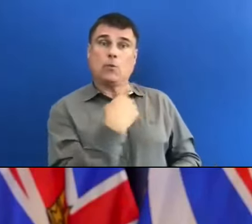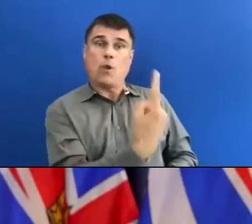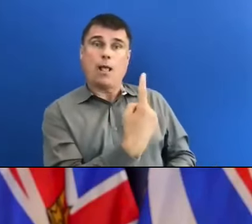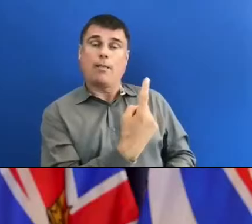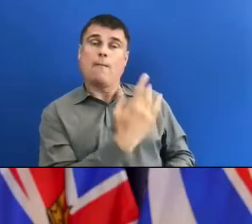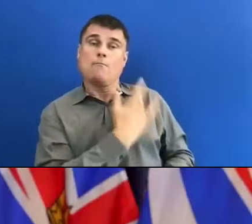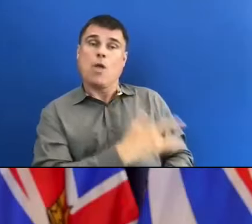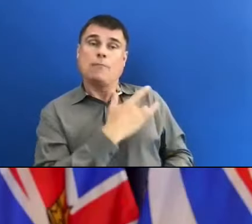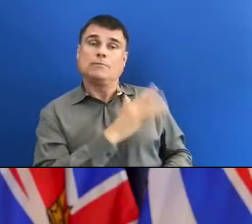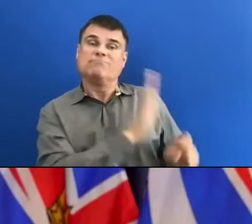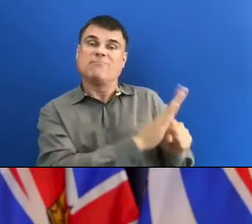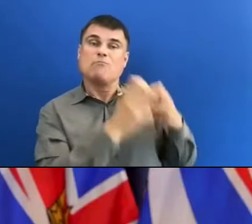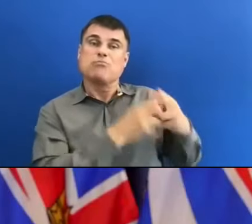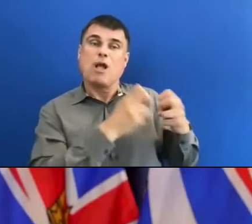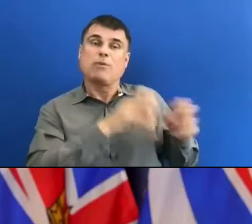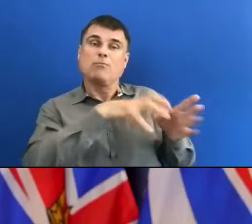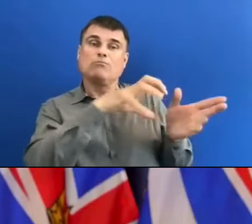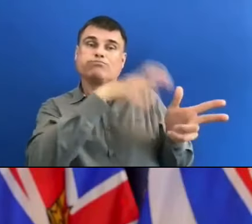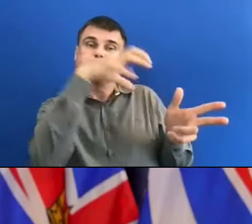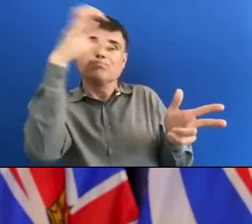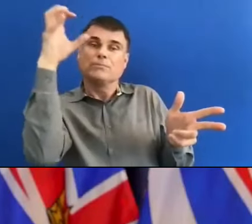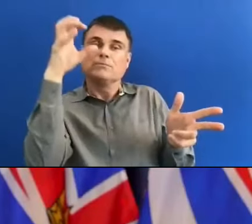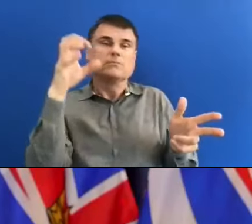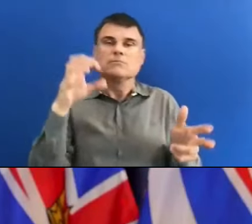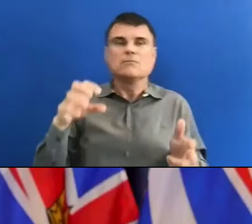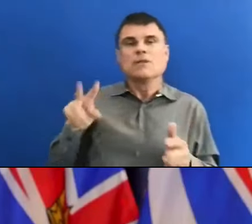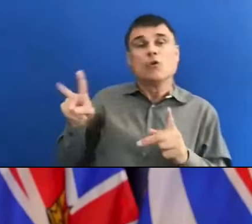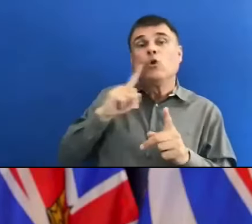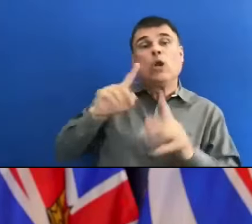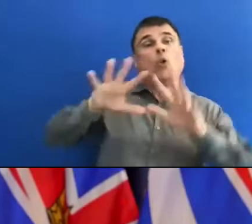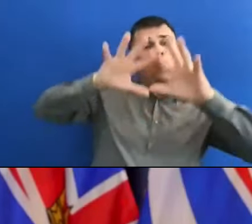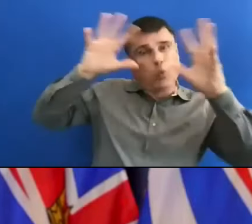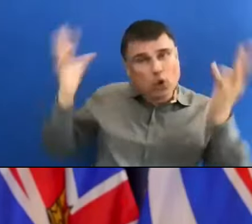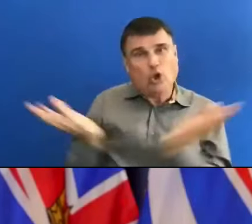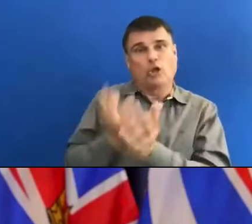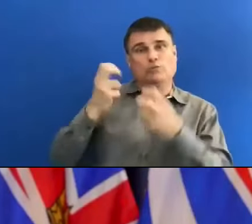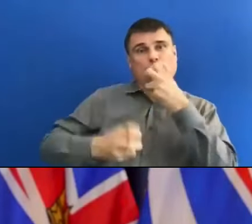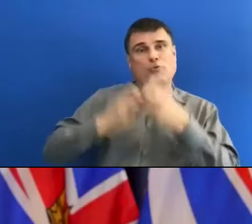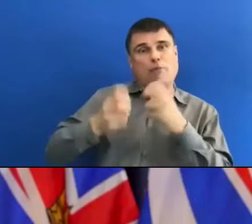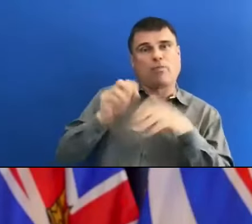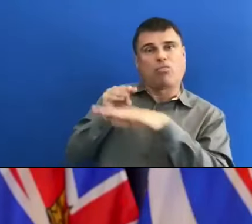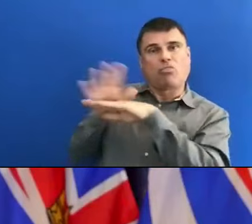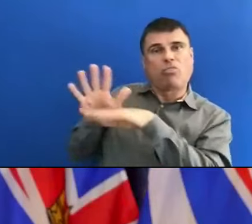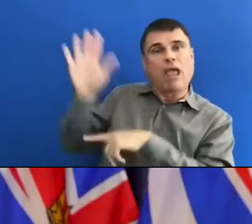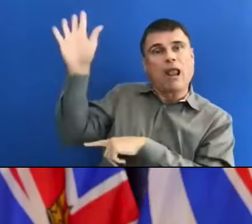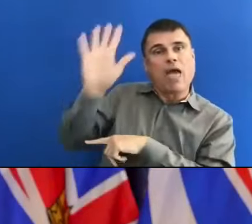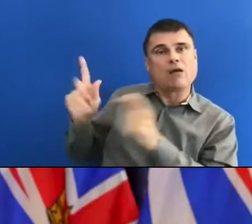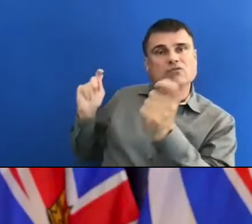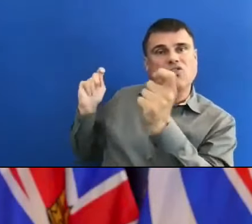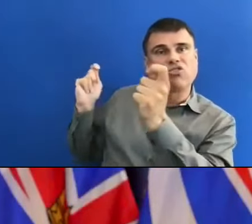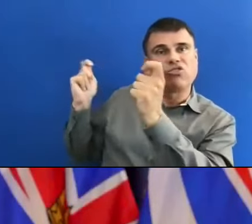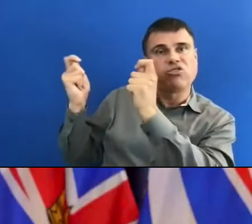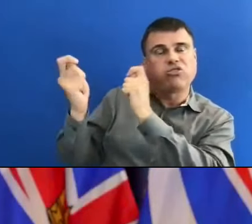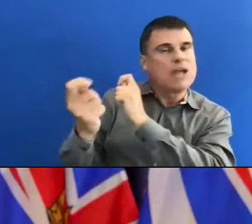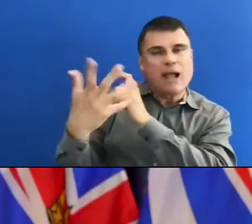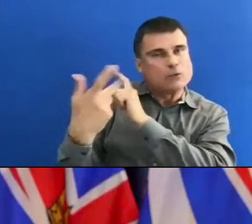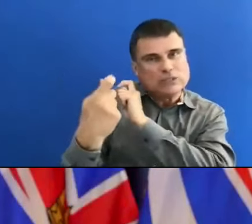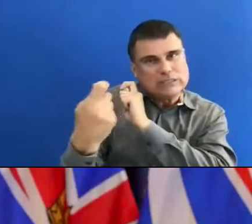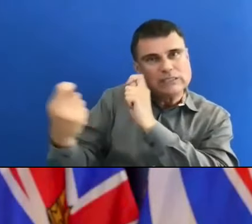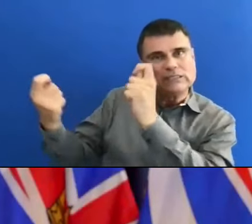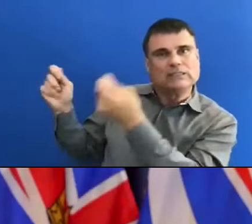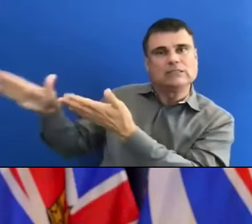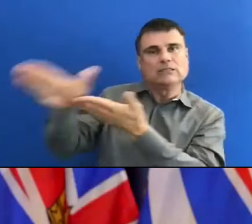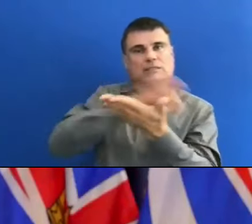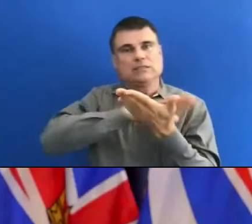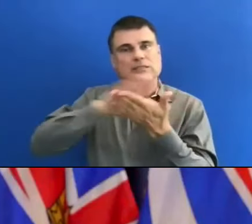And we all need to have citizens of the world coming together as we have, quite frankly, to address a global pandemic. We now have to redouble our